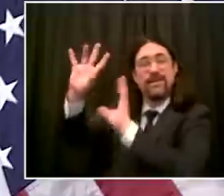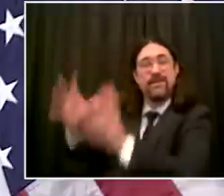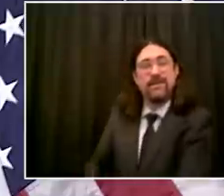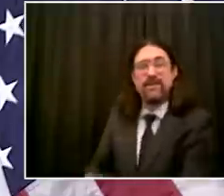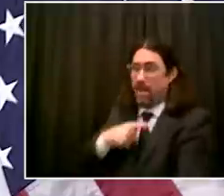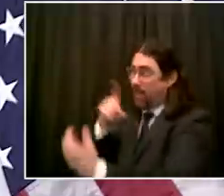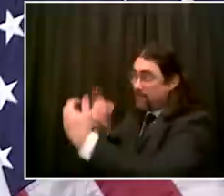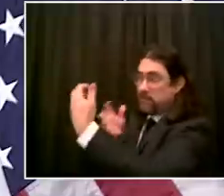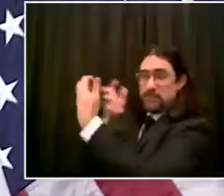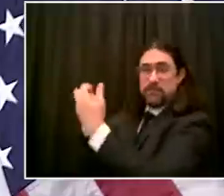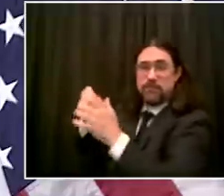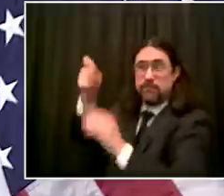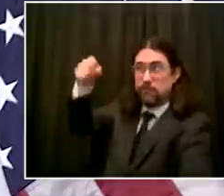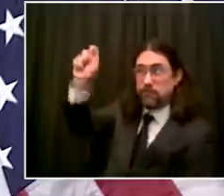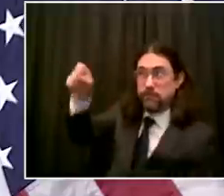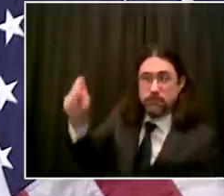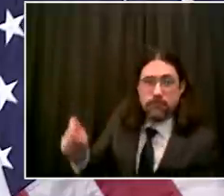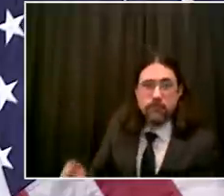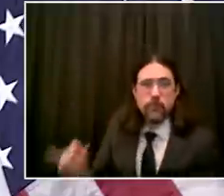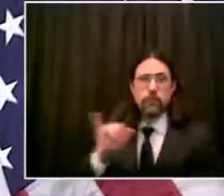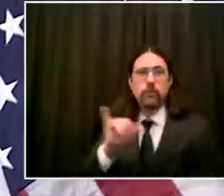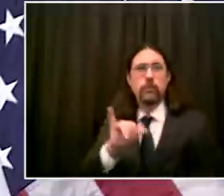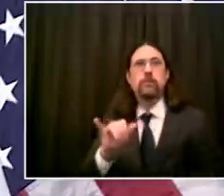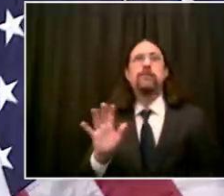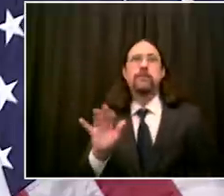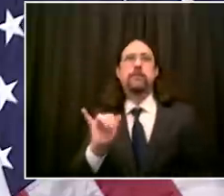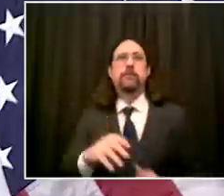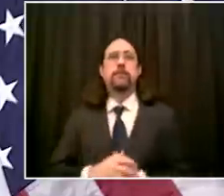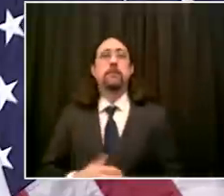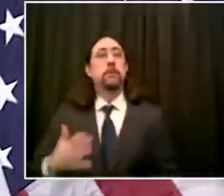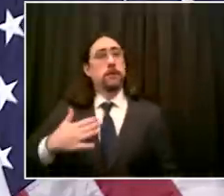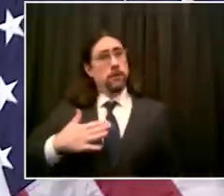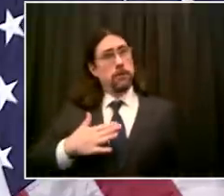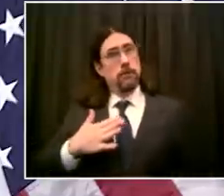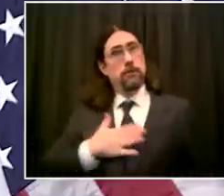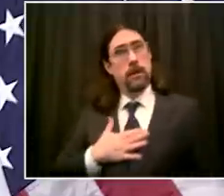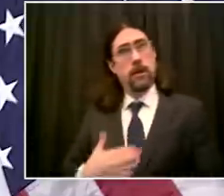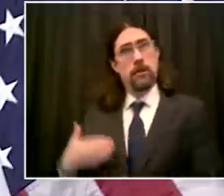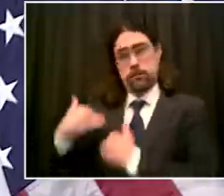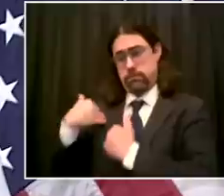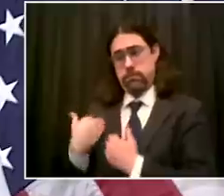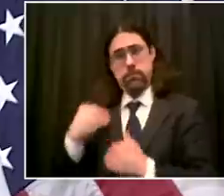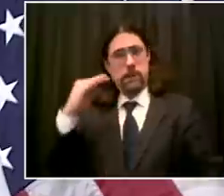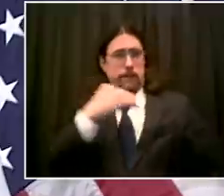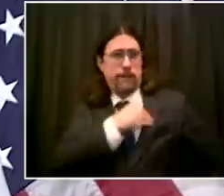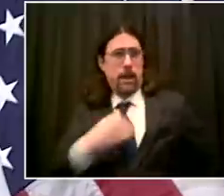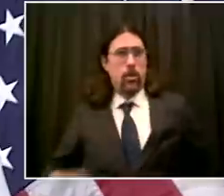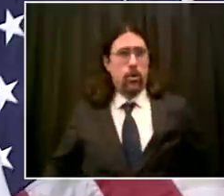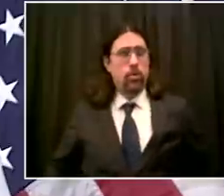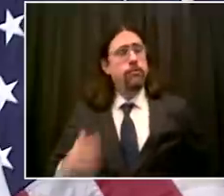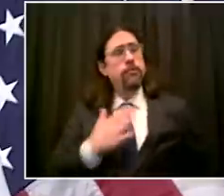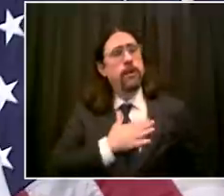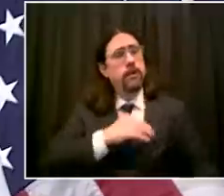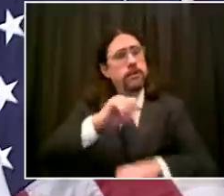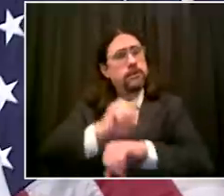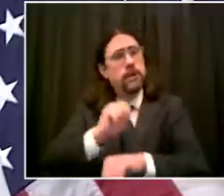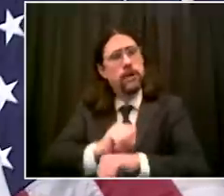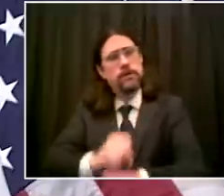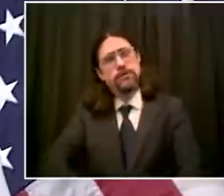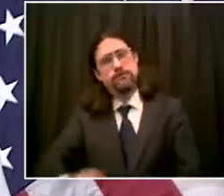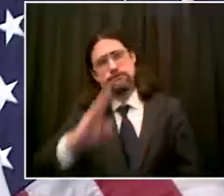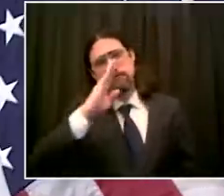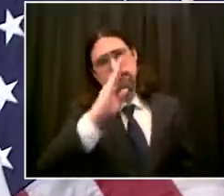first elements of relaxing restrictions and hold that position and then move forward to the next